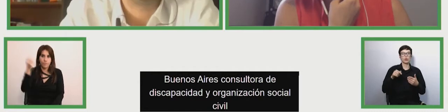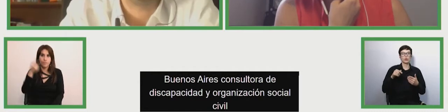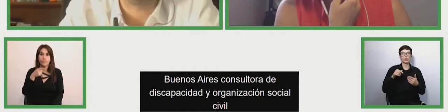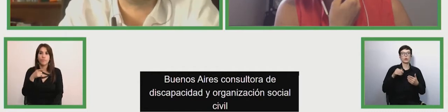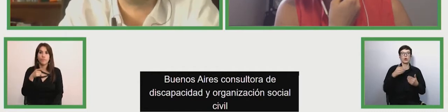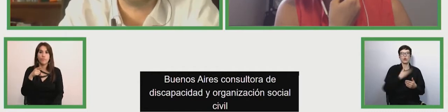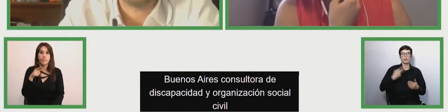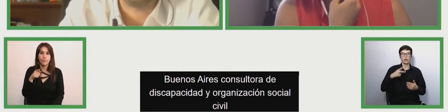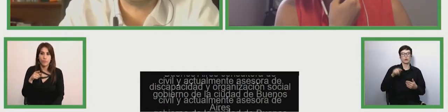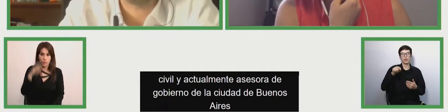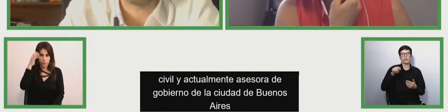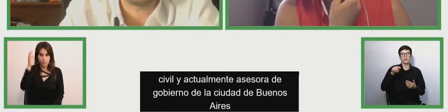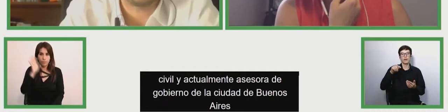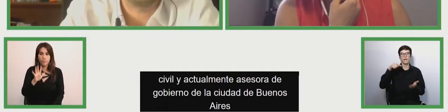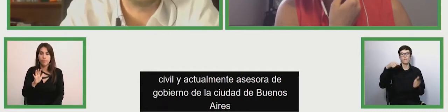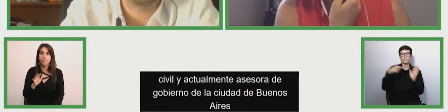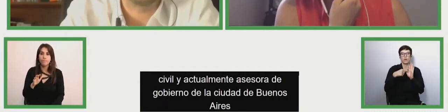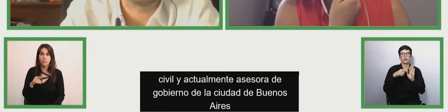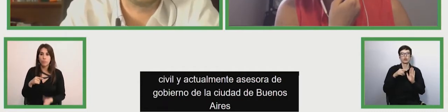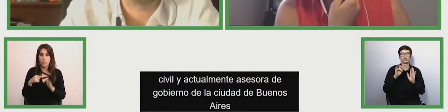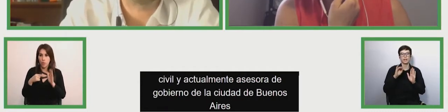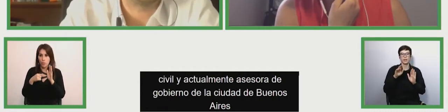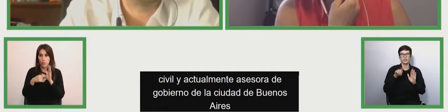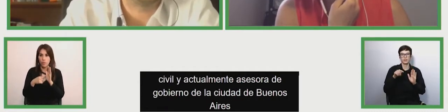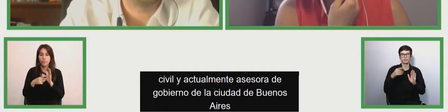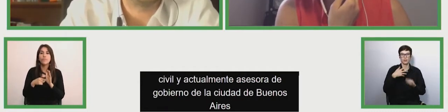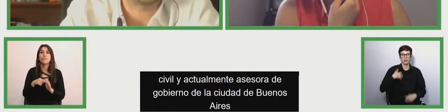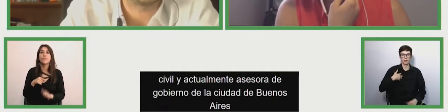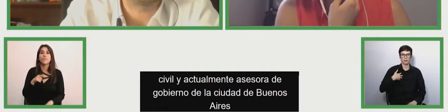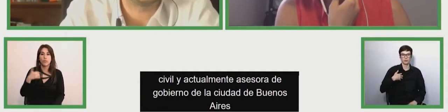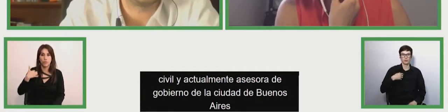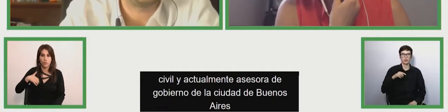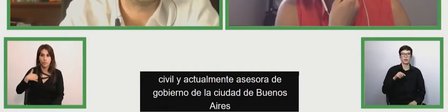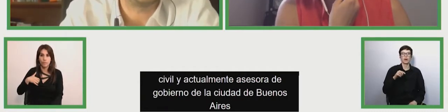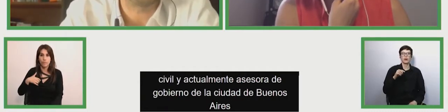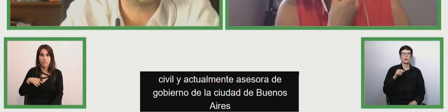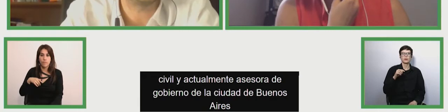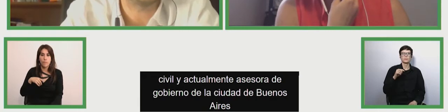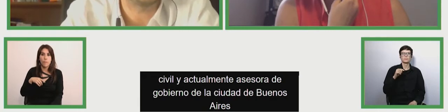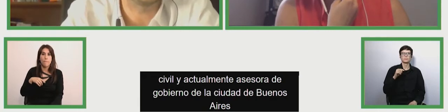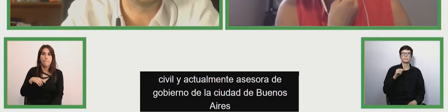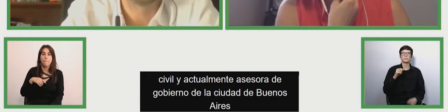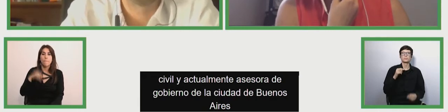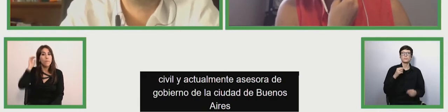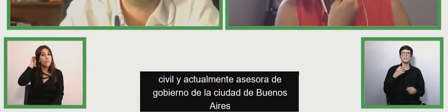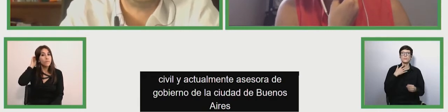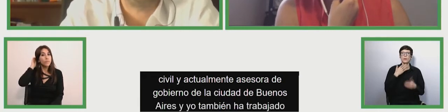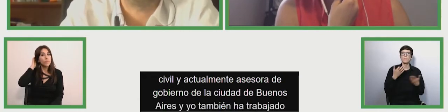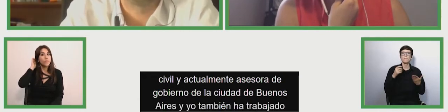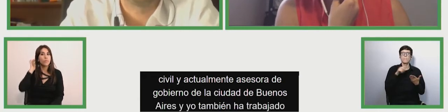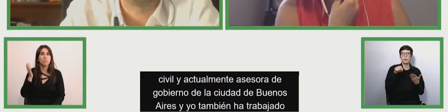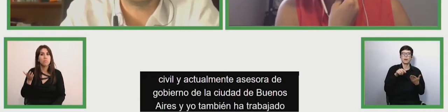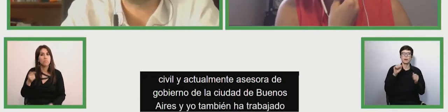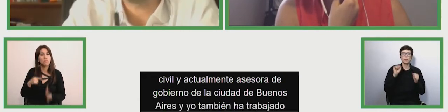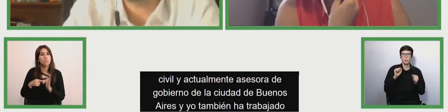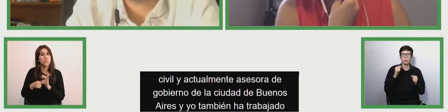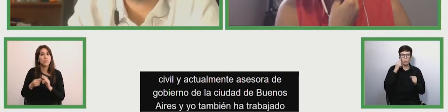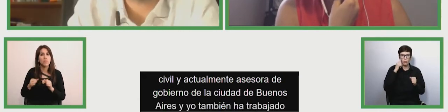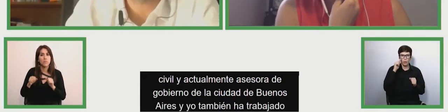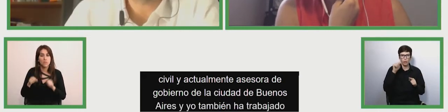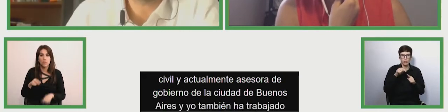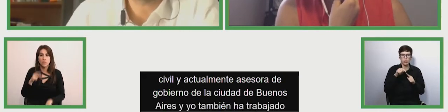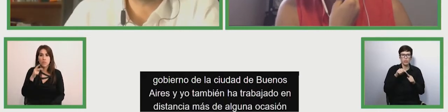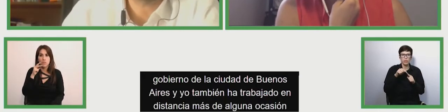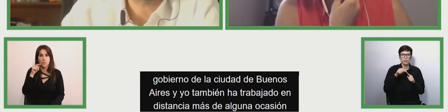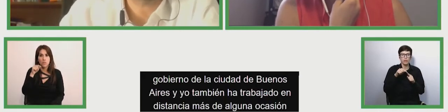and also has worked in with us in in more than one occasion and i will never